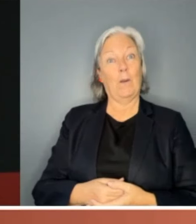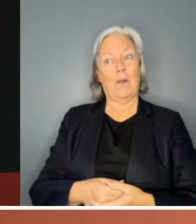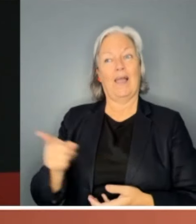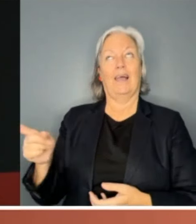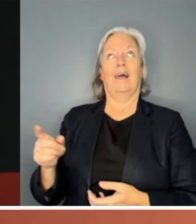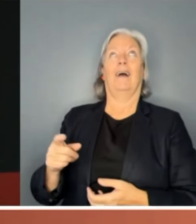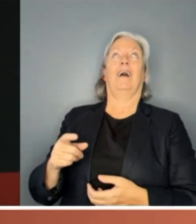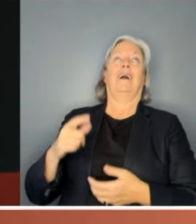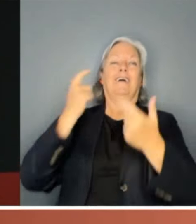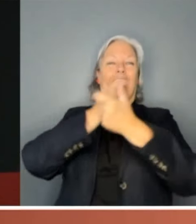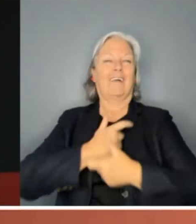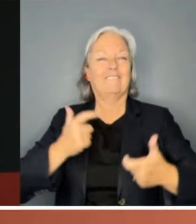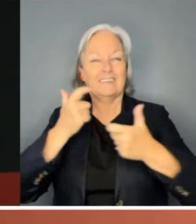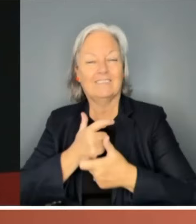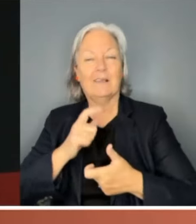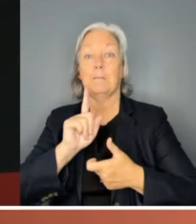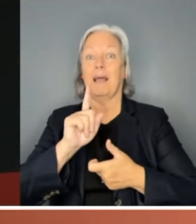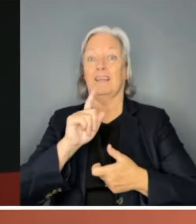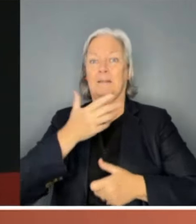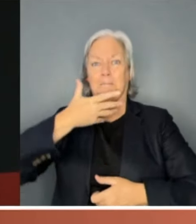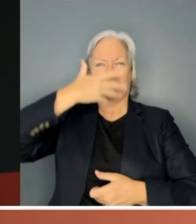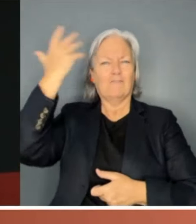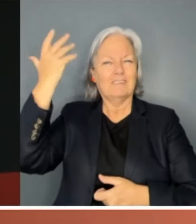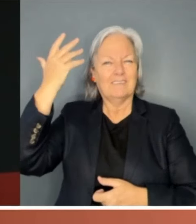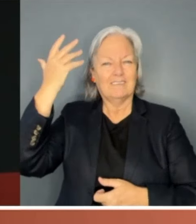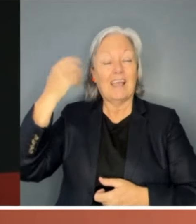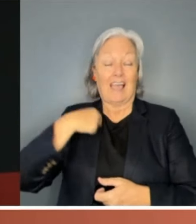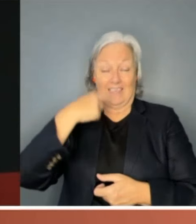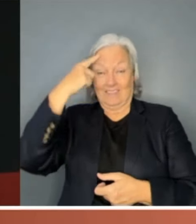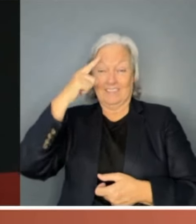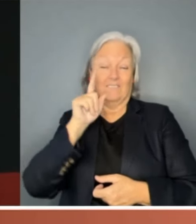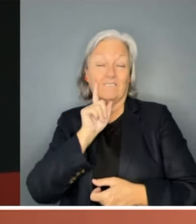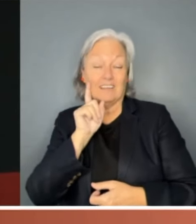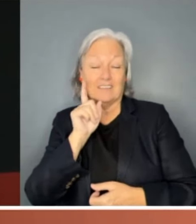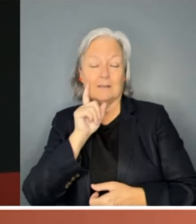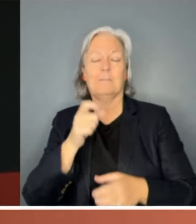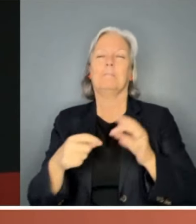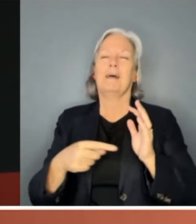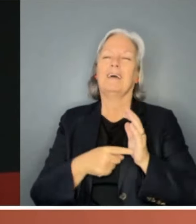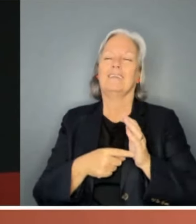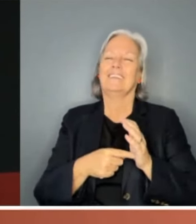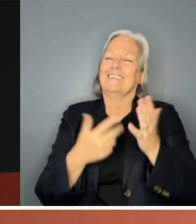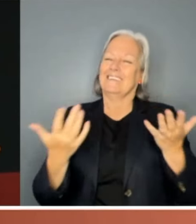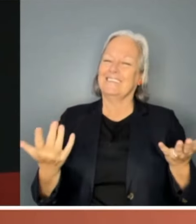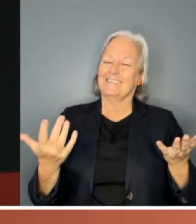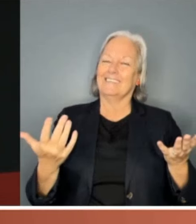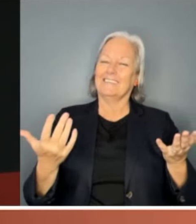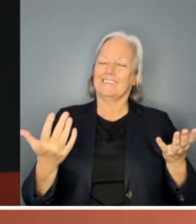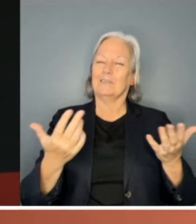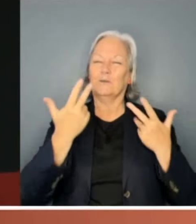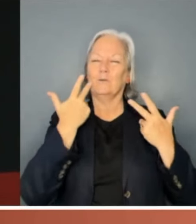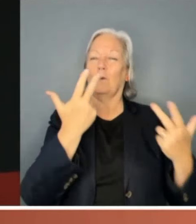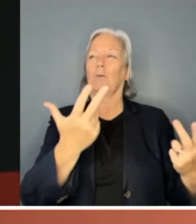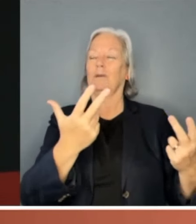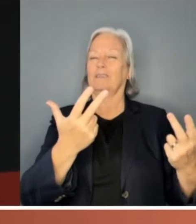with embarrassment. I think it's funny. But it also does tell the story. It illustrates really well in a